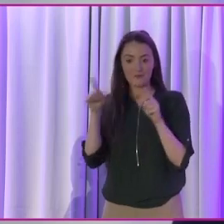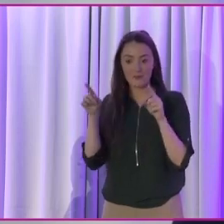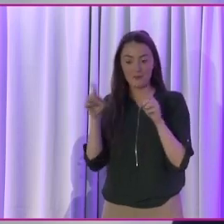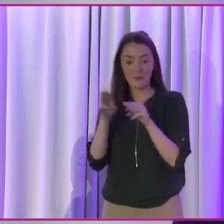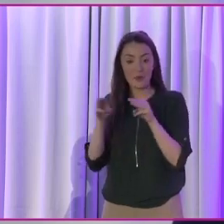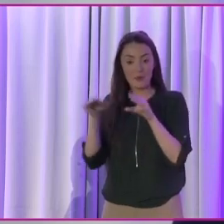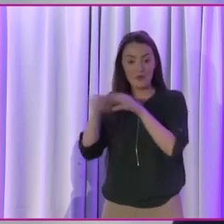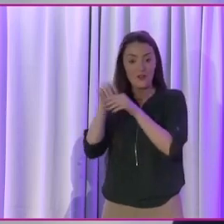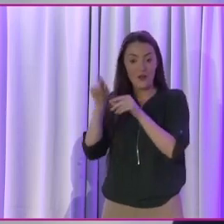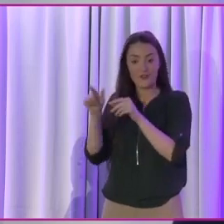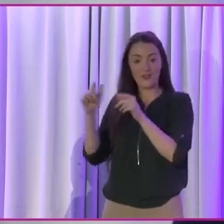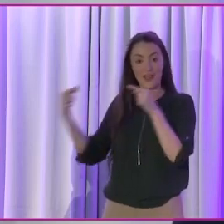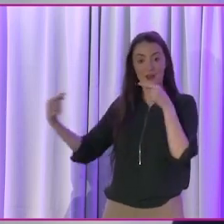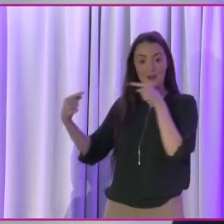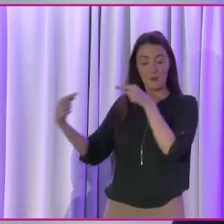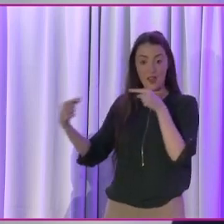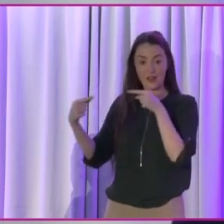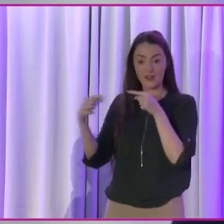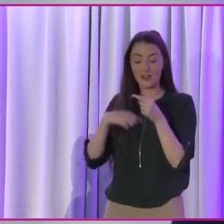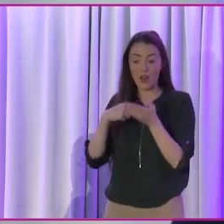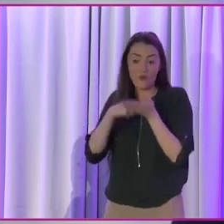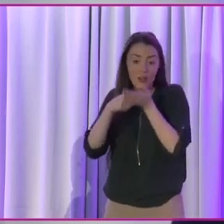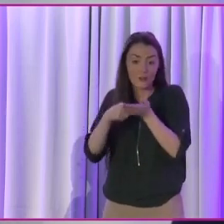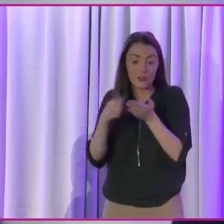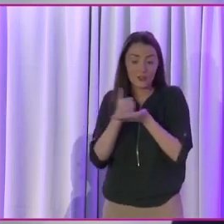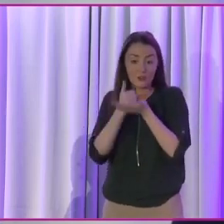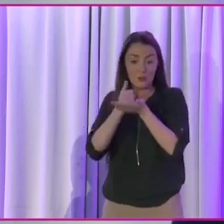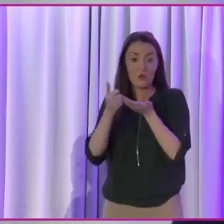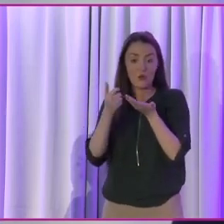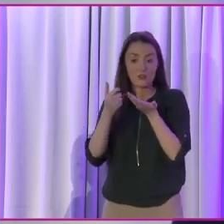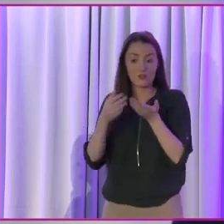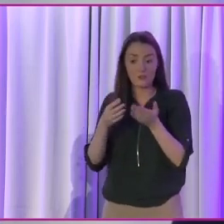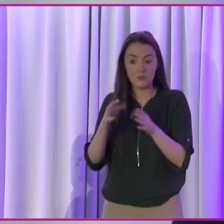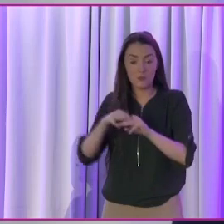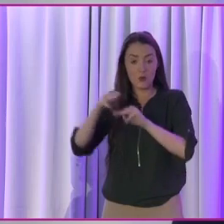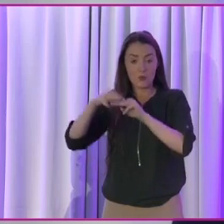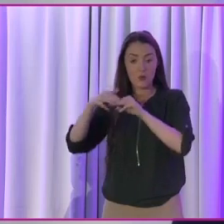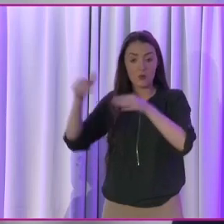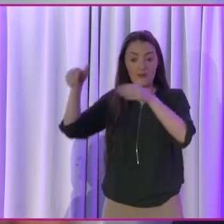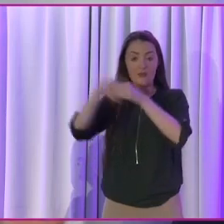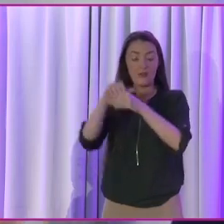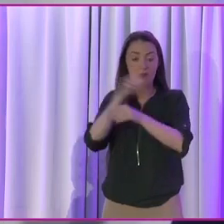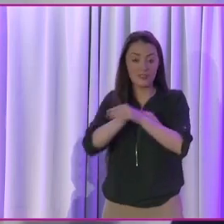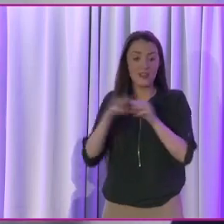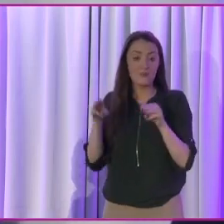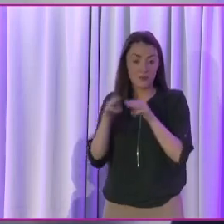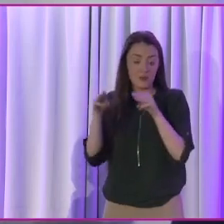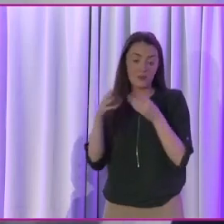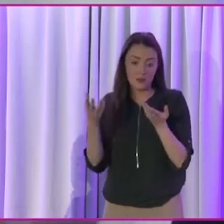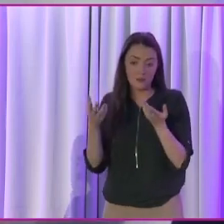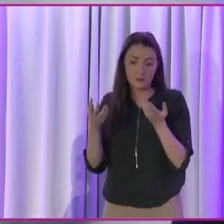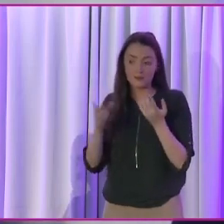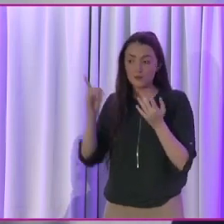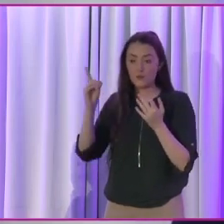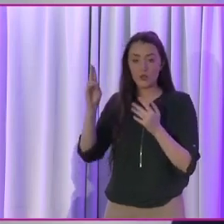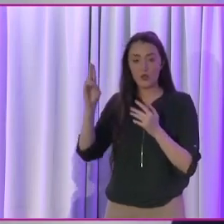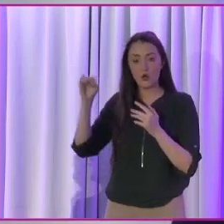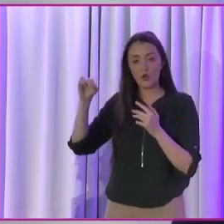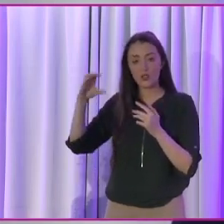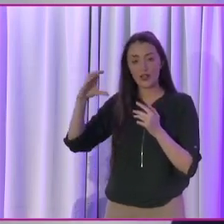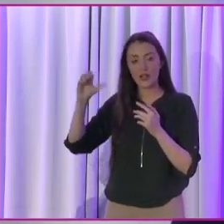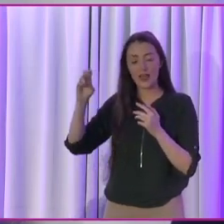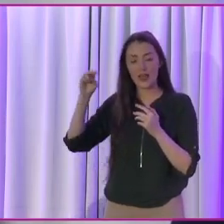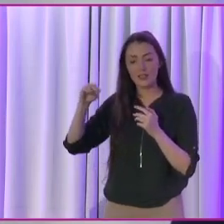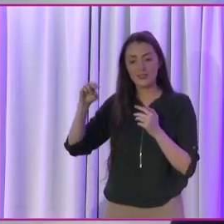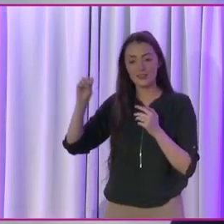of that debate. And our recommendations, I think, also support greater participation by disabled people. I do want to just say, Duncan Smith is my Labour